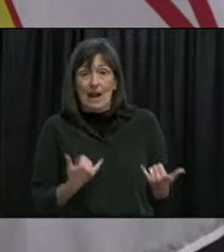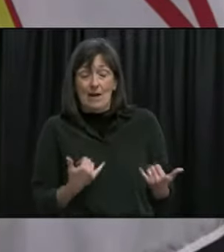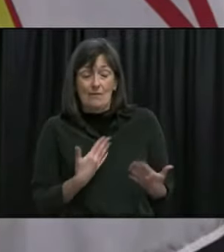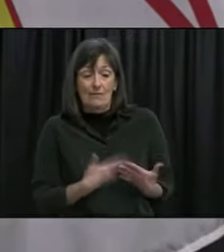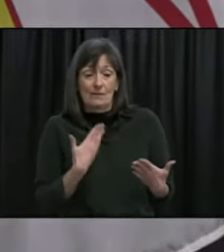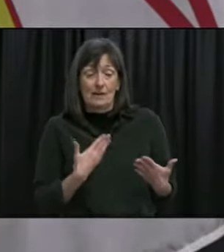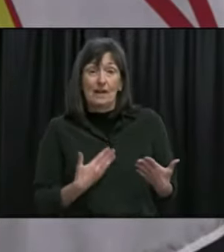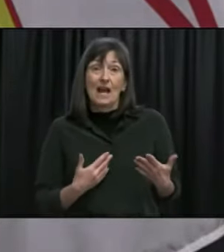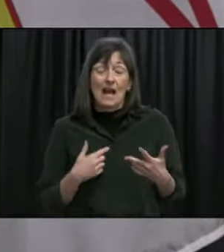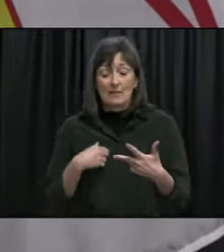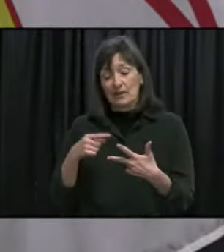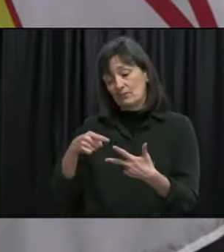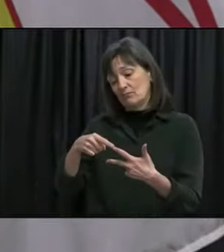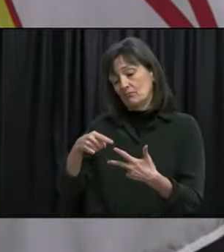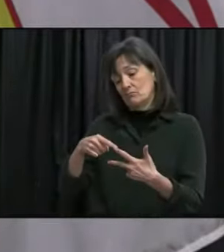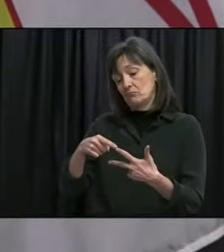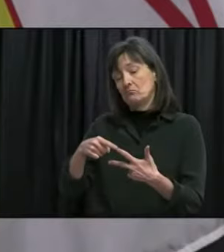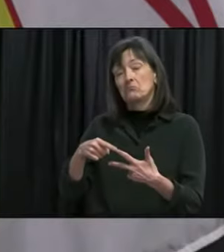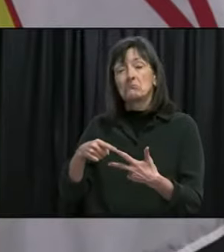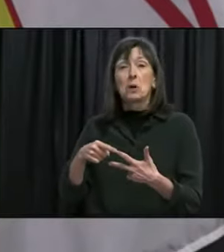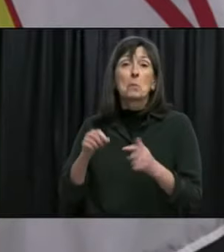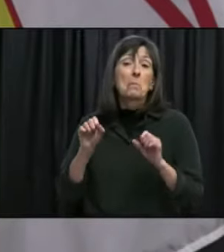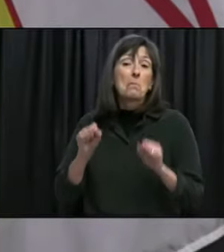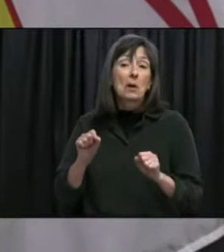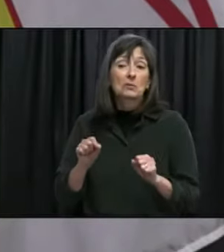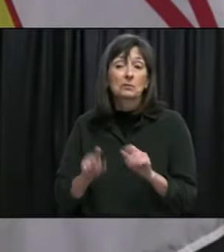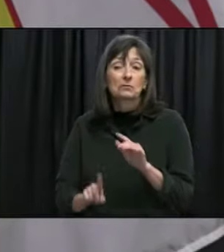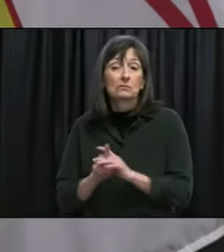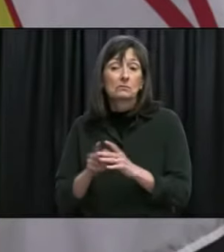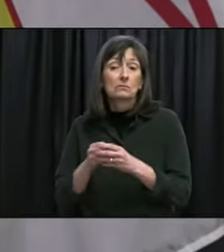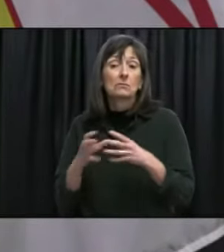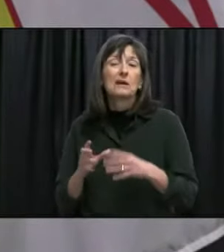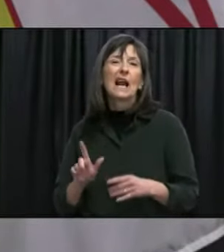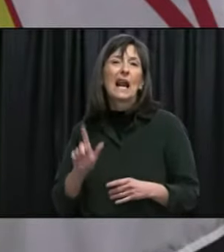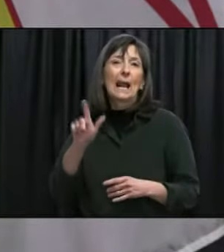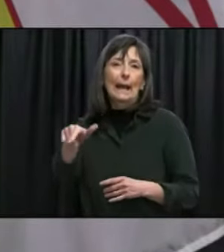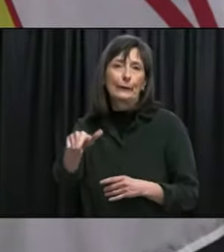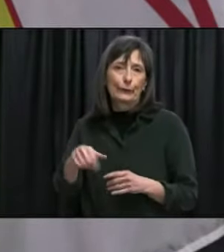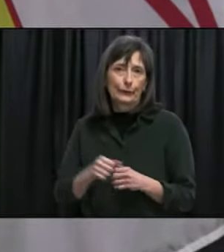scenario was what led me to believe that there could be outbreaks later in the year